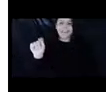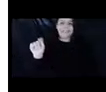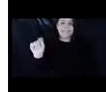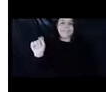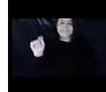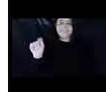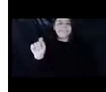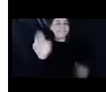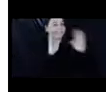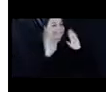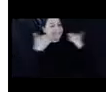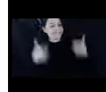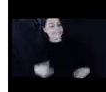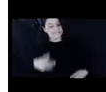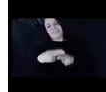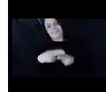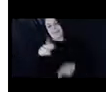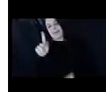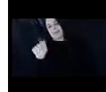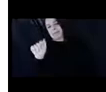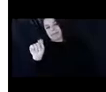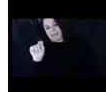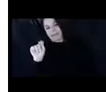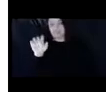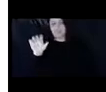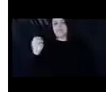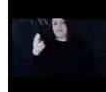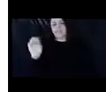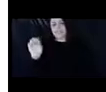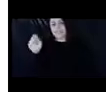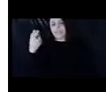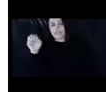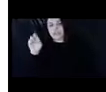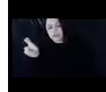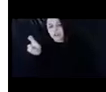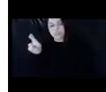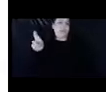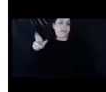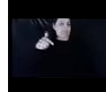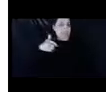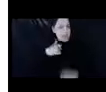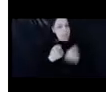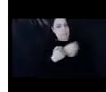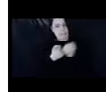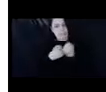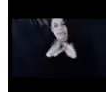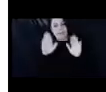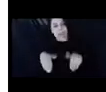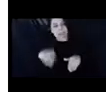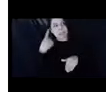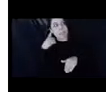Hi, everyone. My name is Kat. She, her pronouns. I have been in supportive housing for